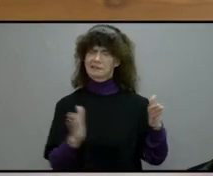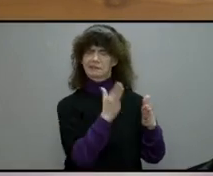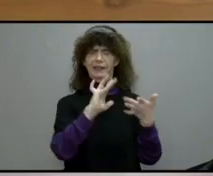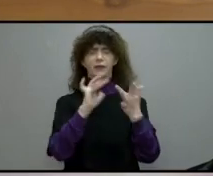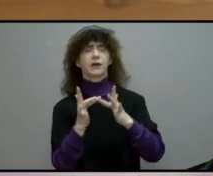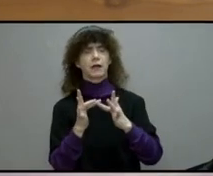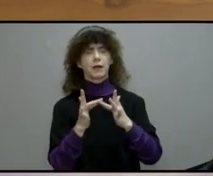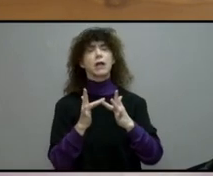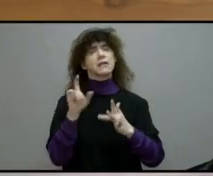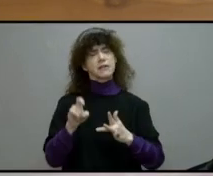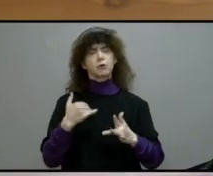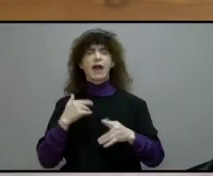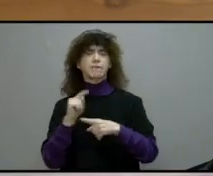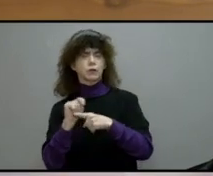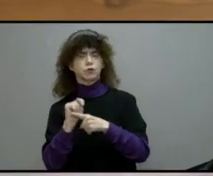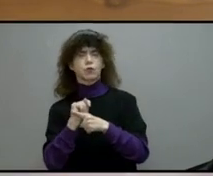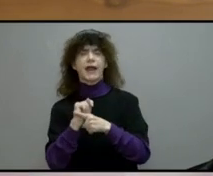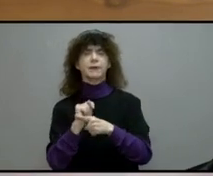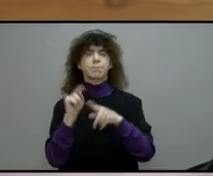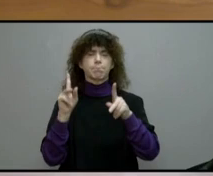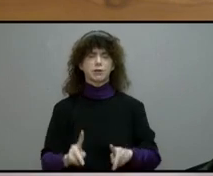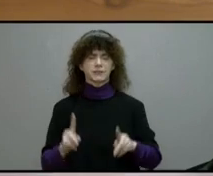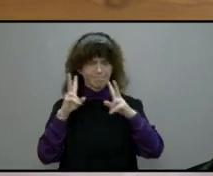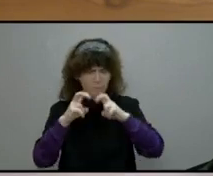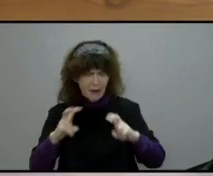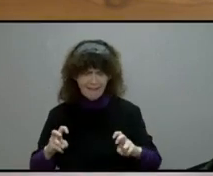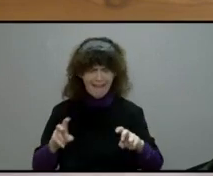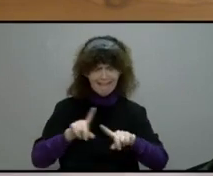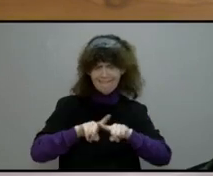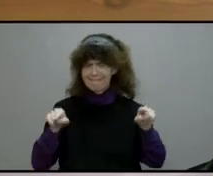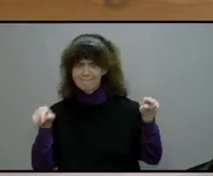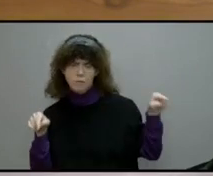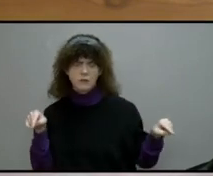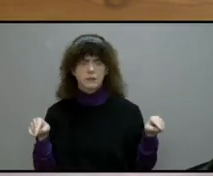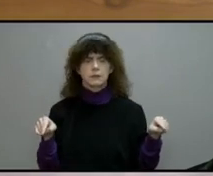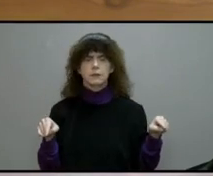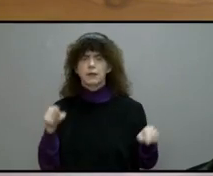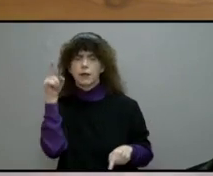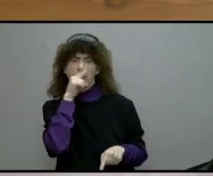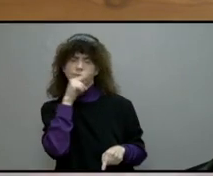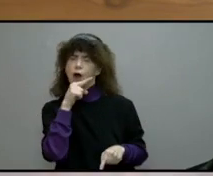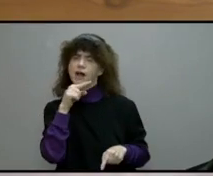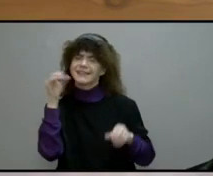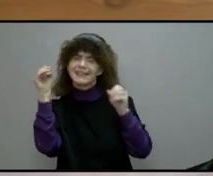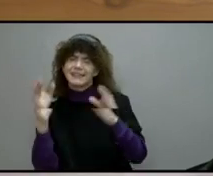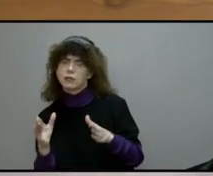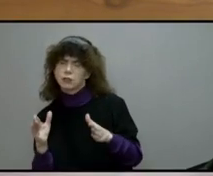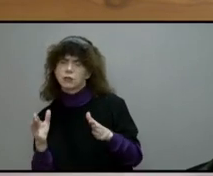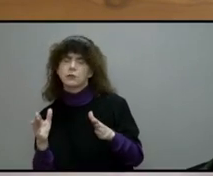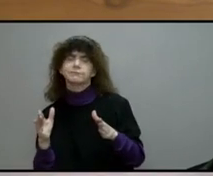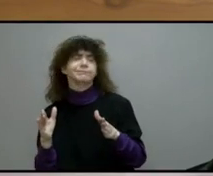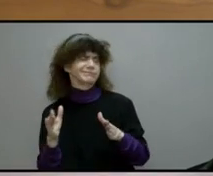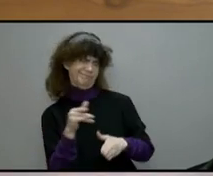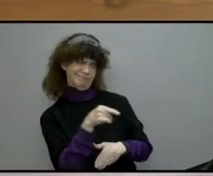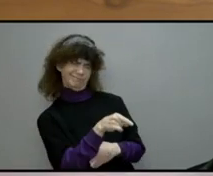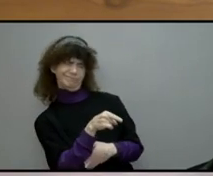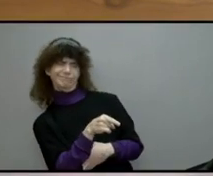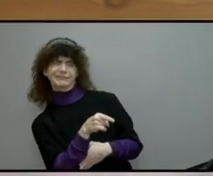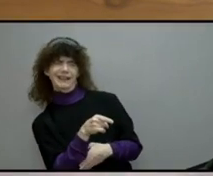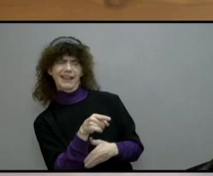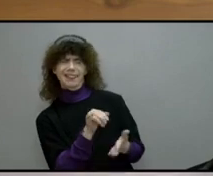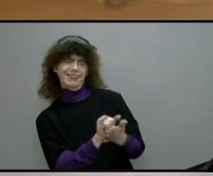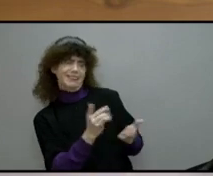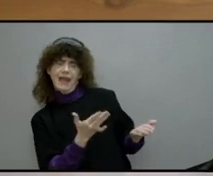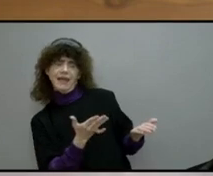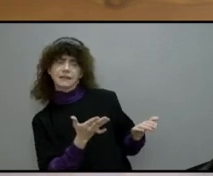difference. The bottom line is, however, the false teacher is the dry rot of the church. We must